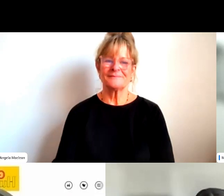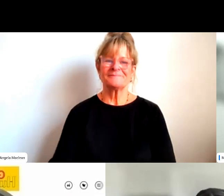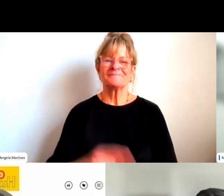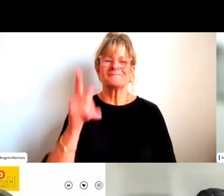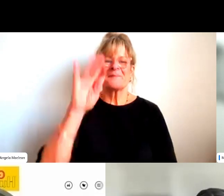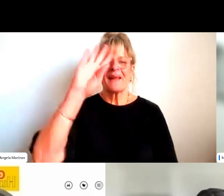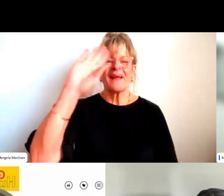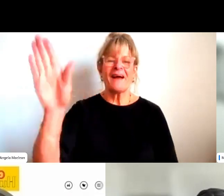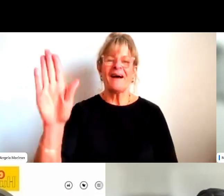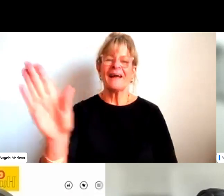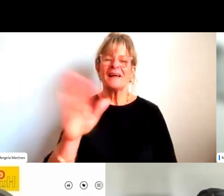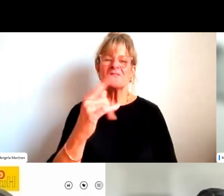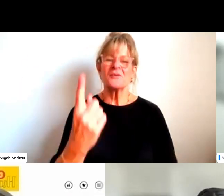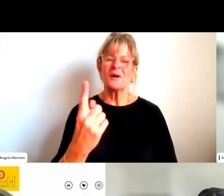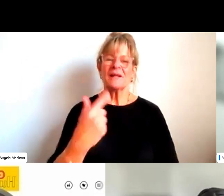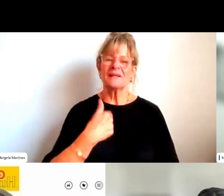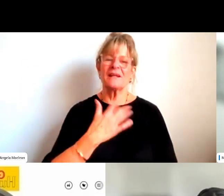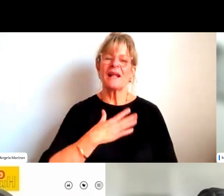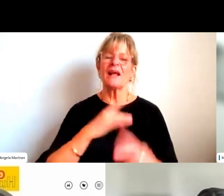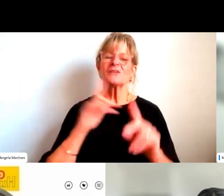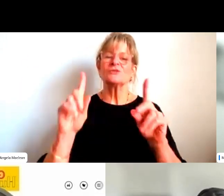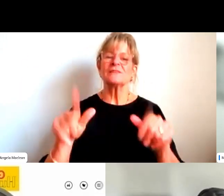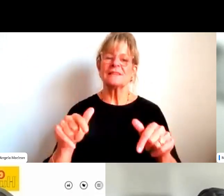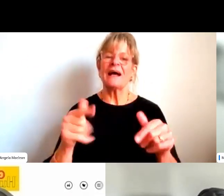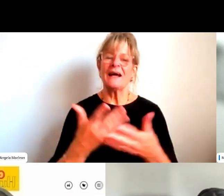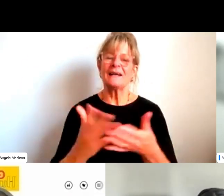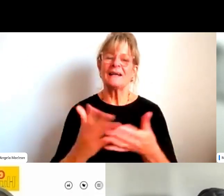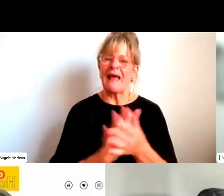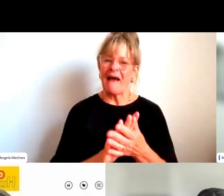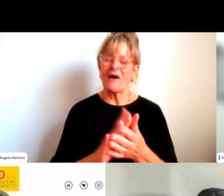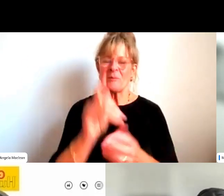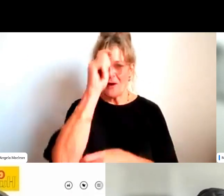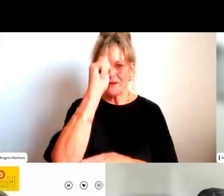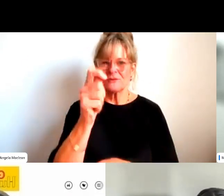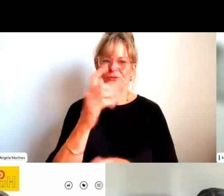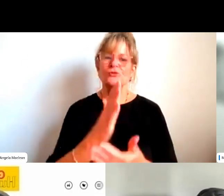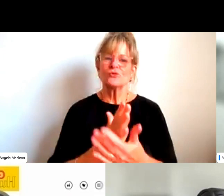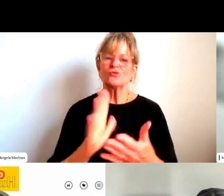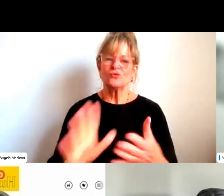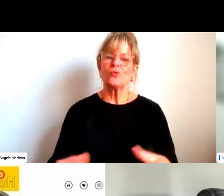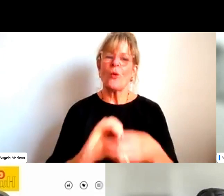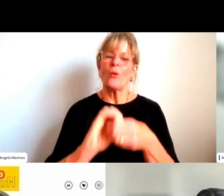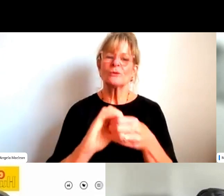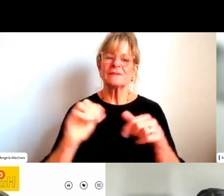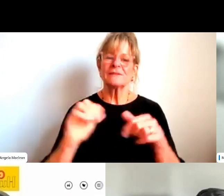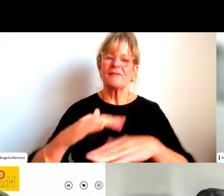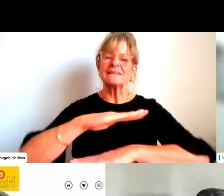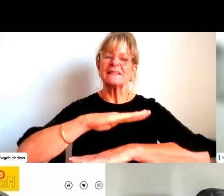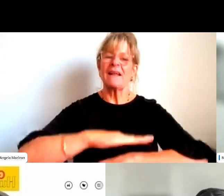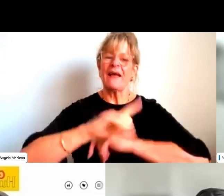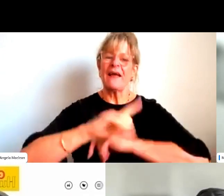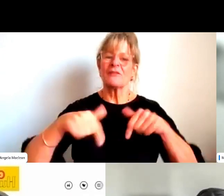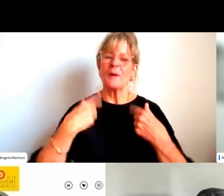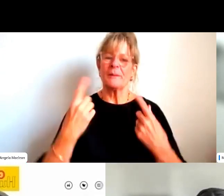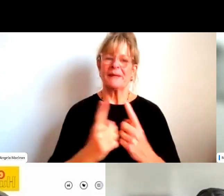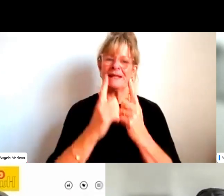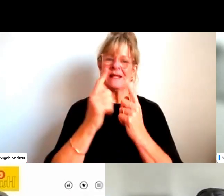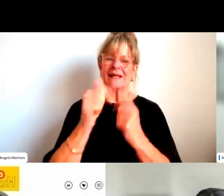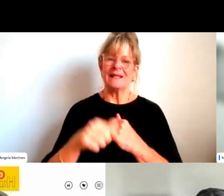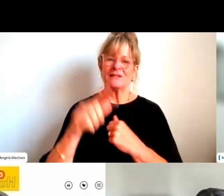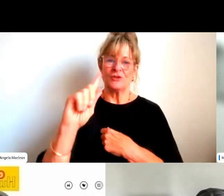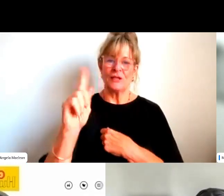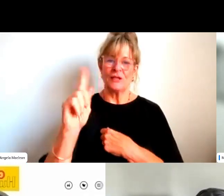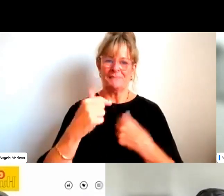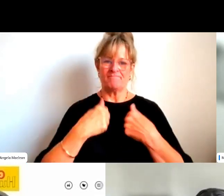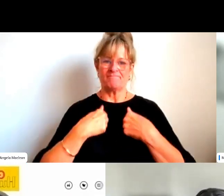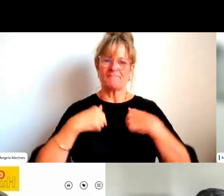Hi everyone, I'd like to begin by acknowledging the traditional owners of the land that we're meeting on today. For me, I'm actually live here from one of